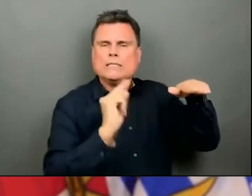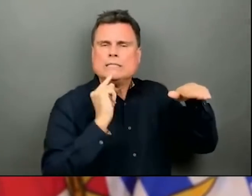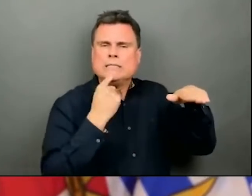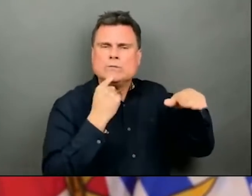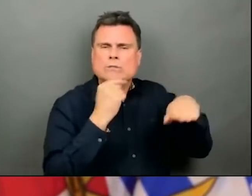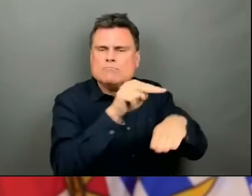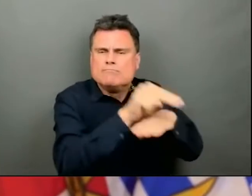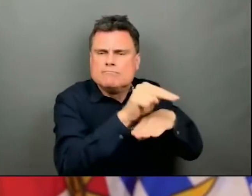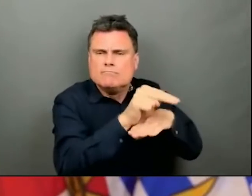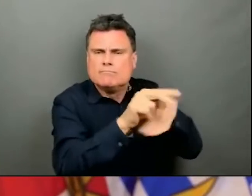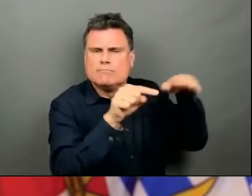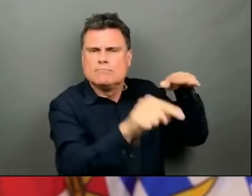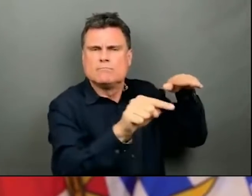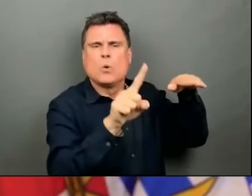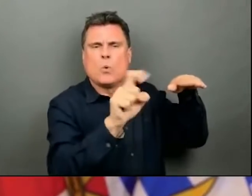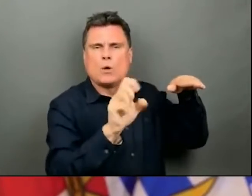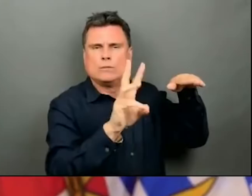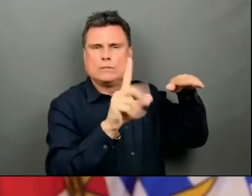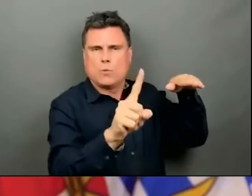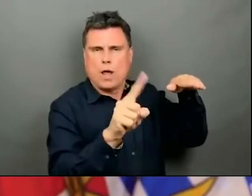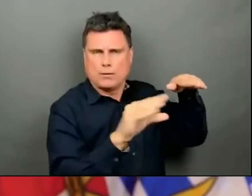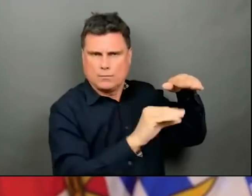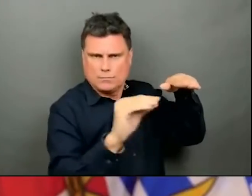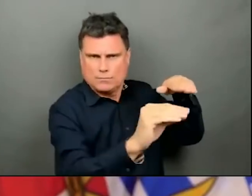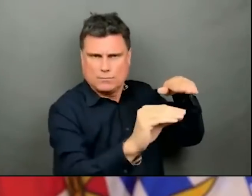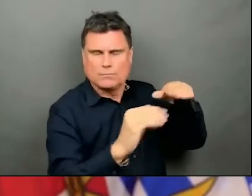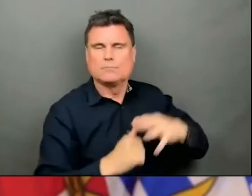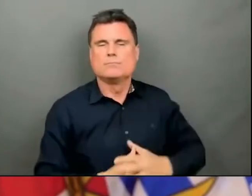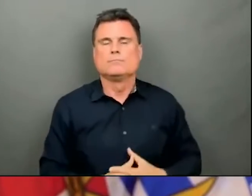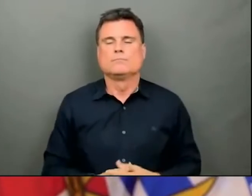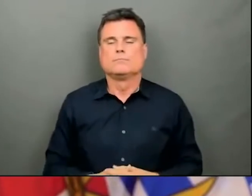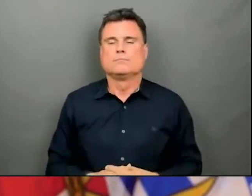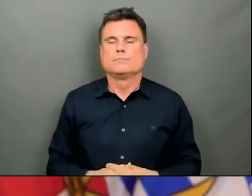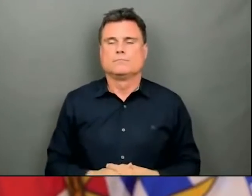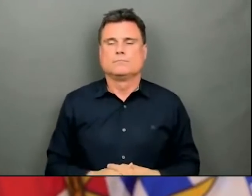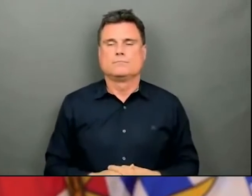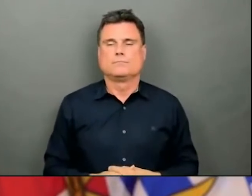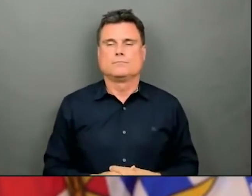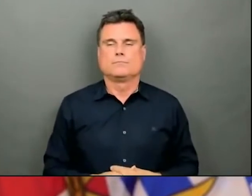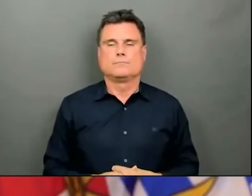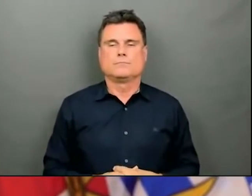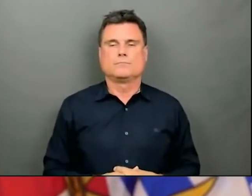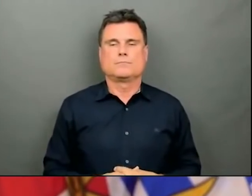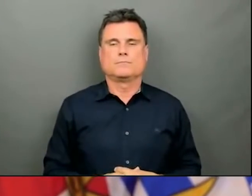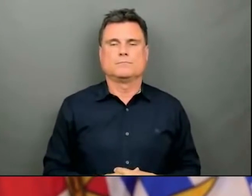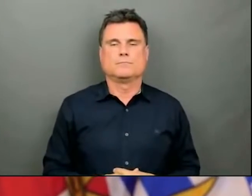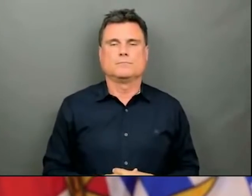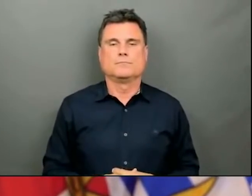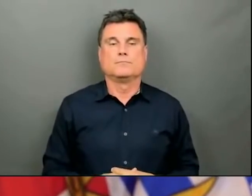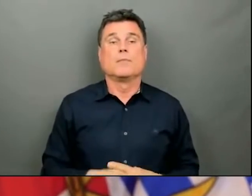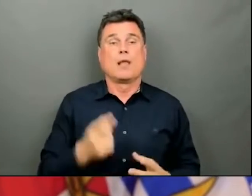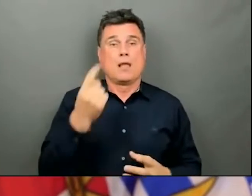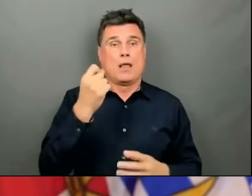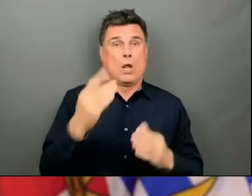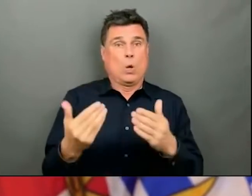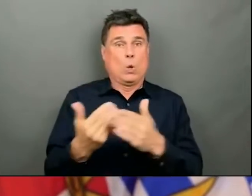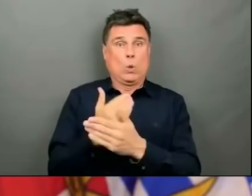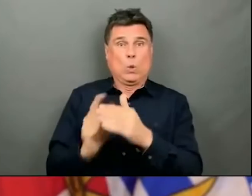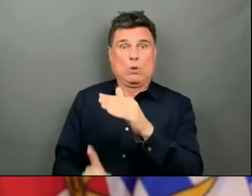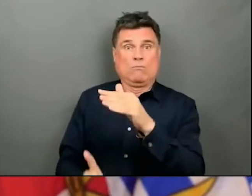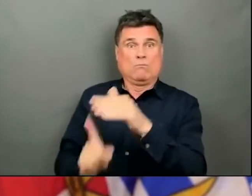who are in critical care or ICU. There is one additional outbreak to report at Mount St. Mary